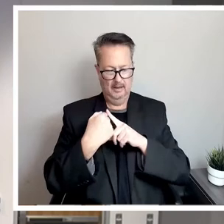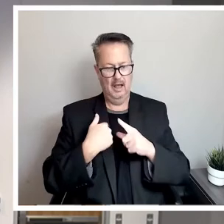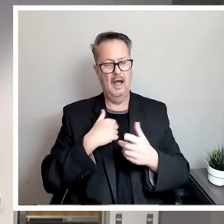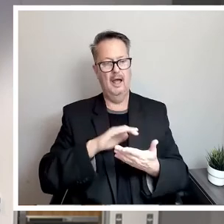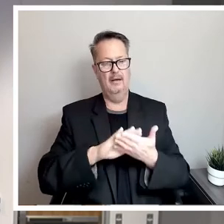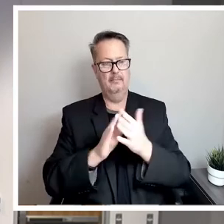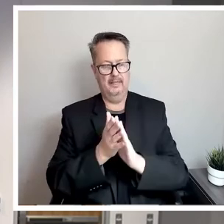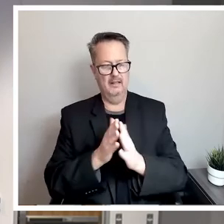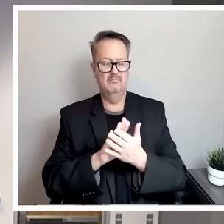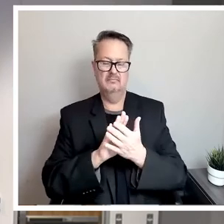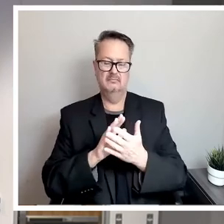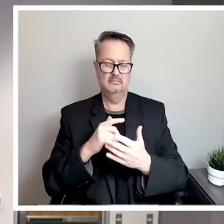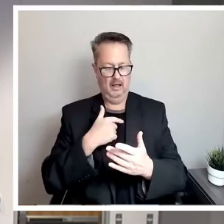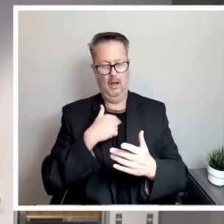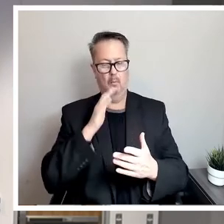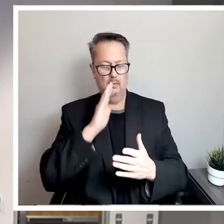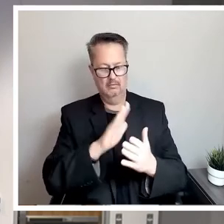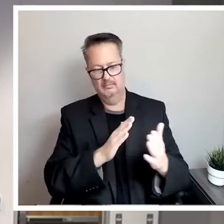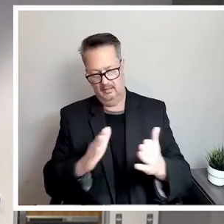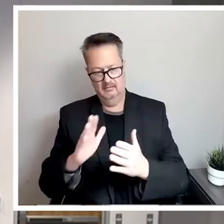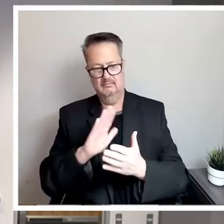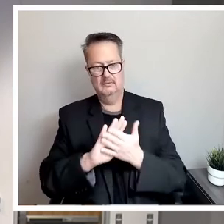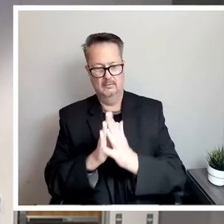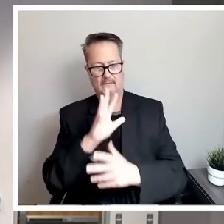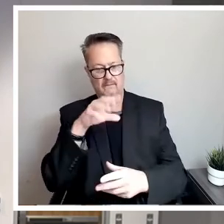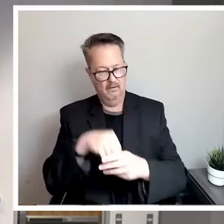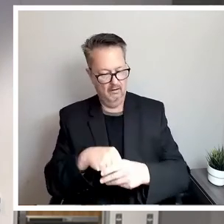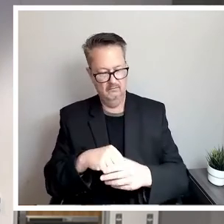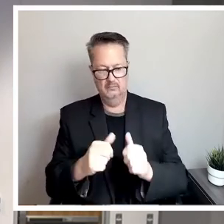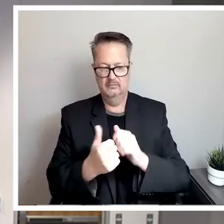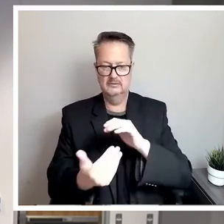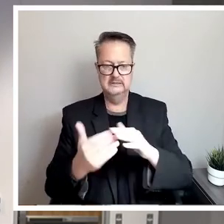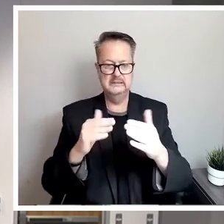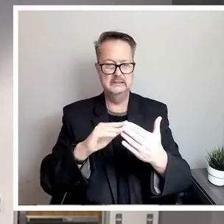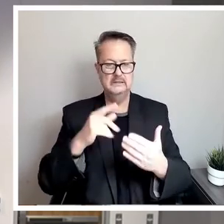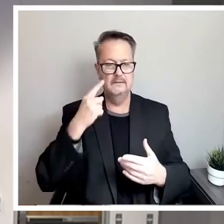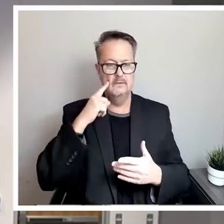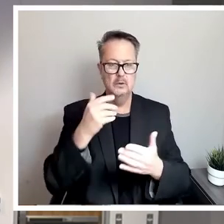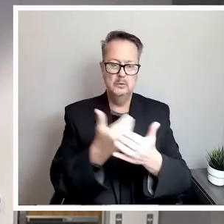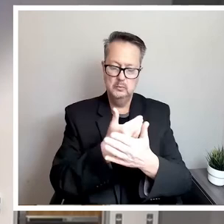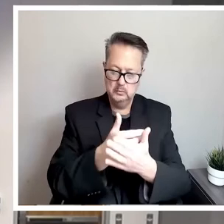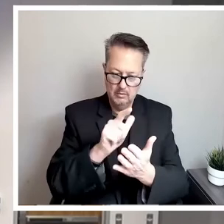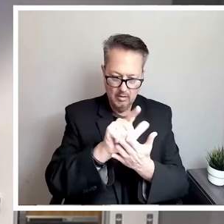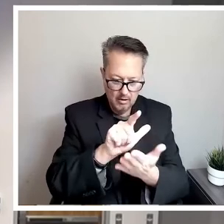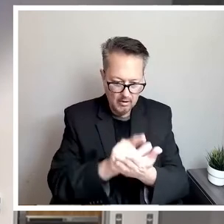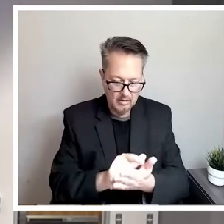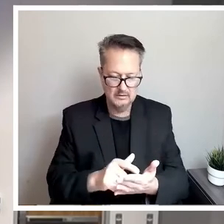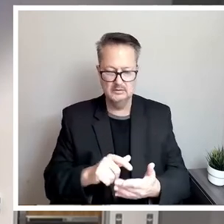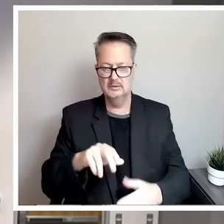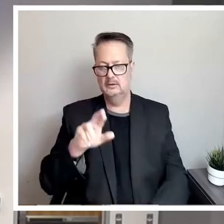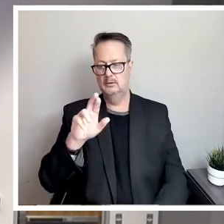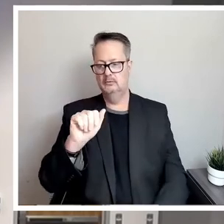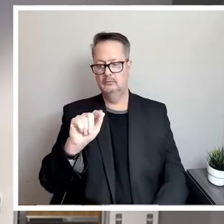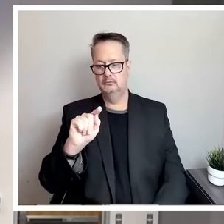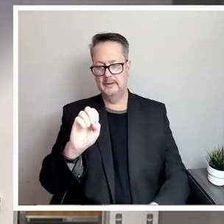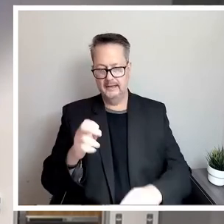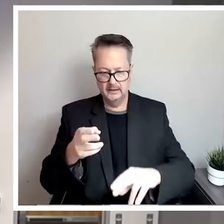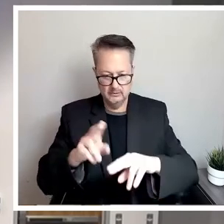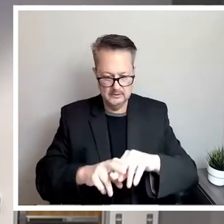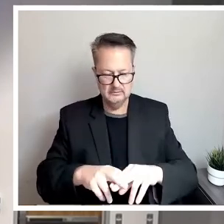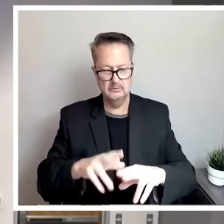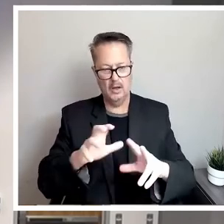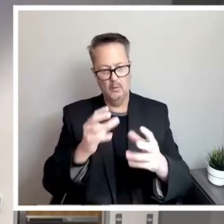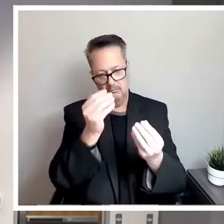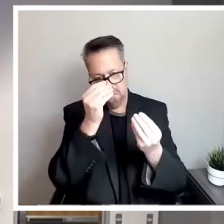involved with the city and all regarding any new laws, any rate increases. So I just want to share my